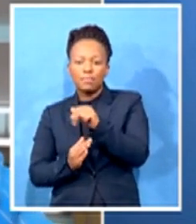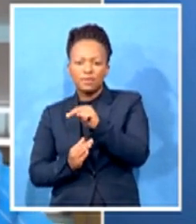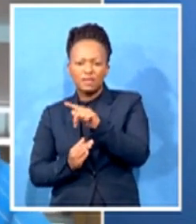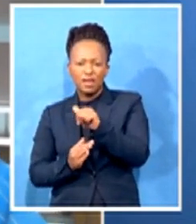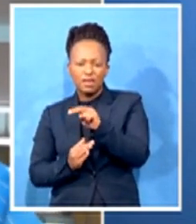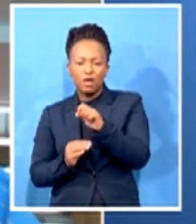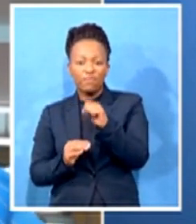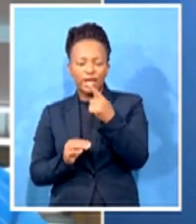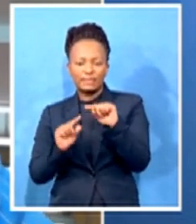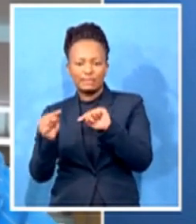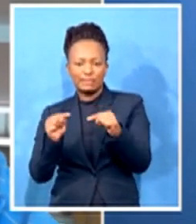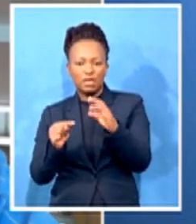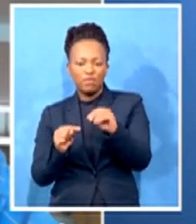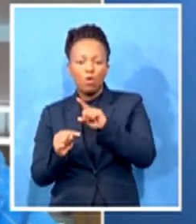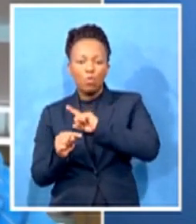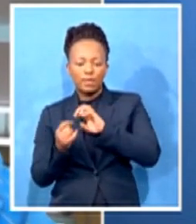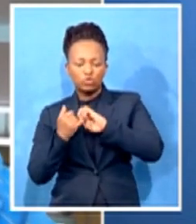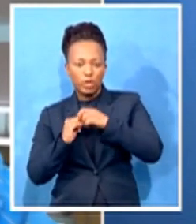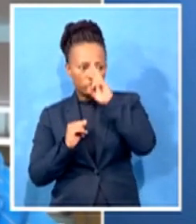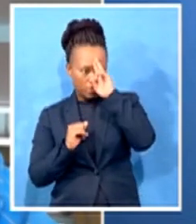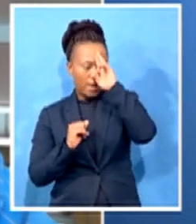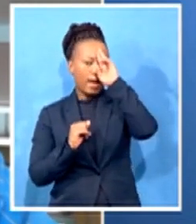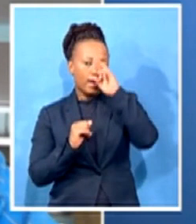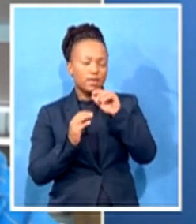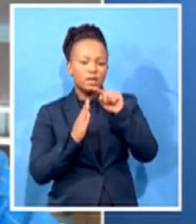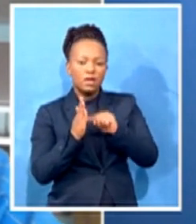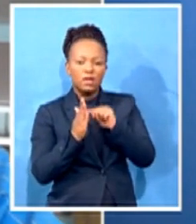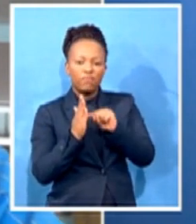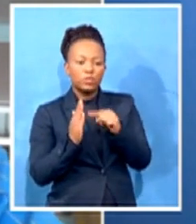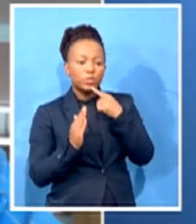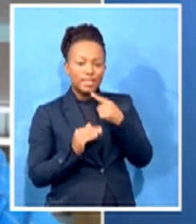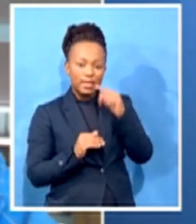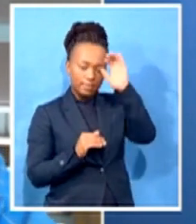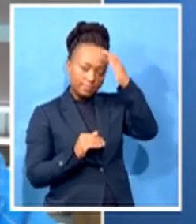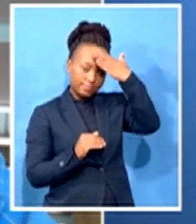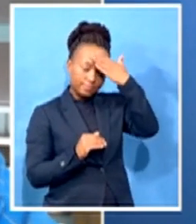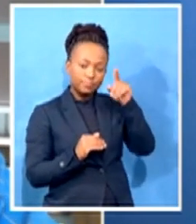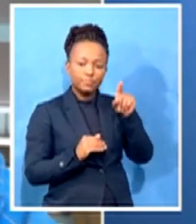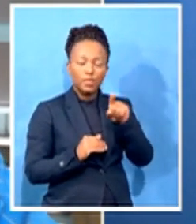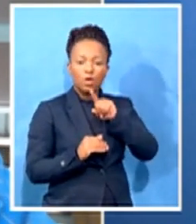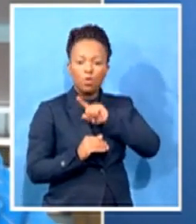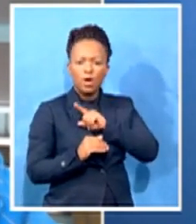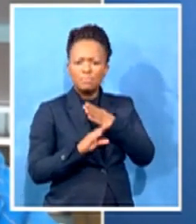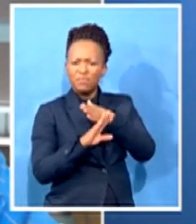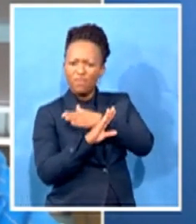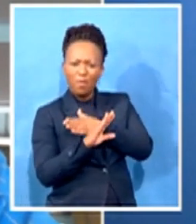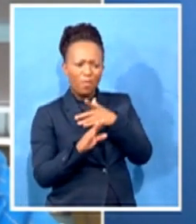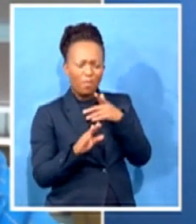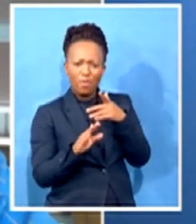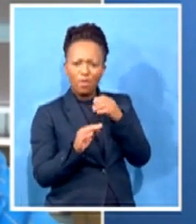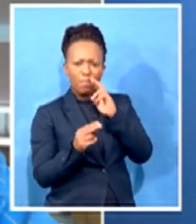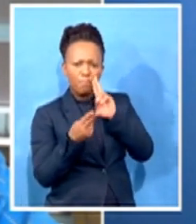voters there that Donald Trump has sold them a false bill of goods, that that he is the rich kid